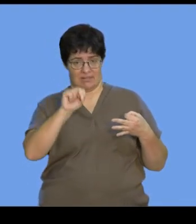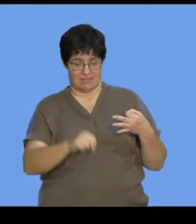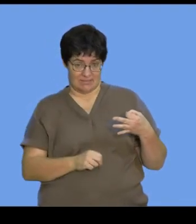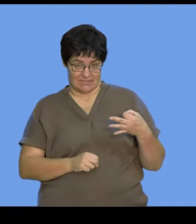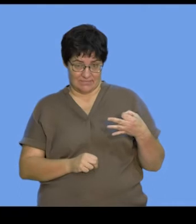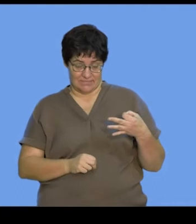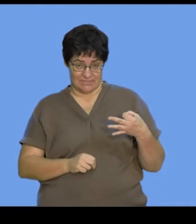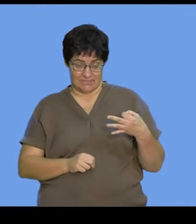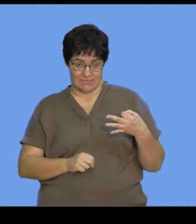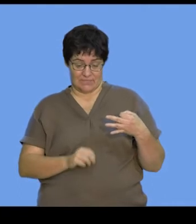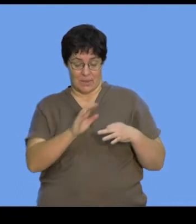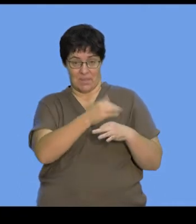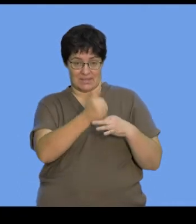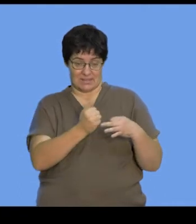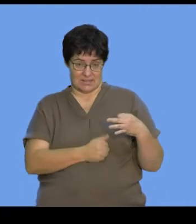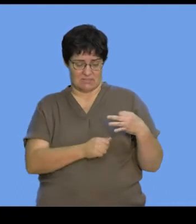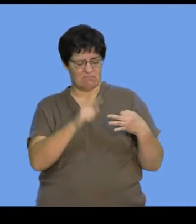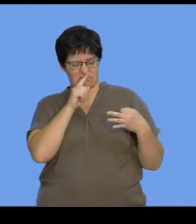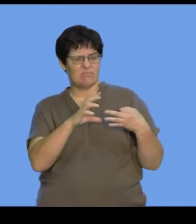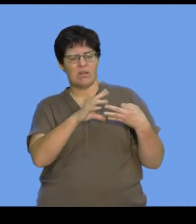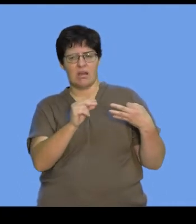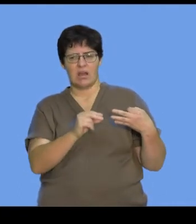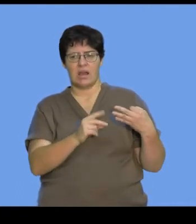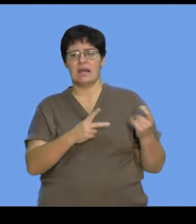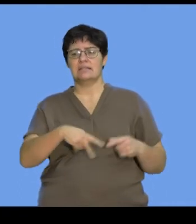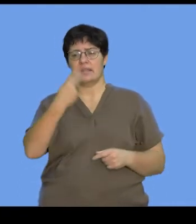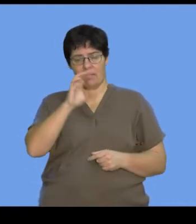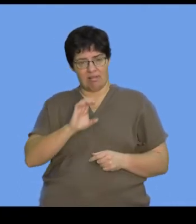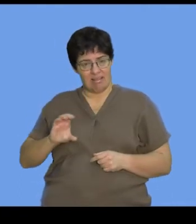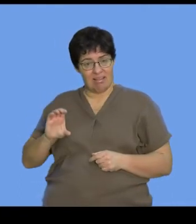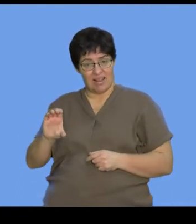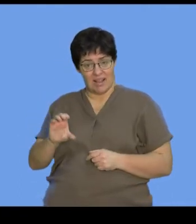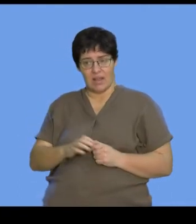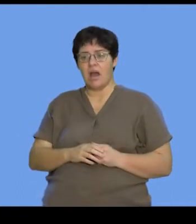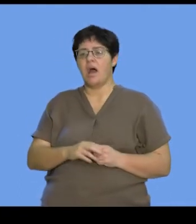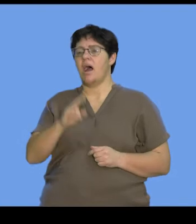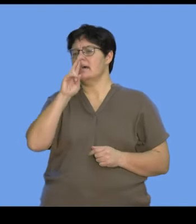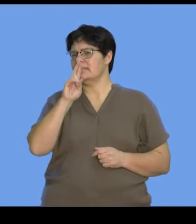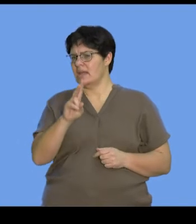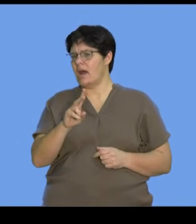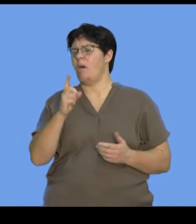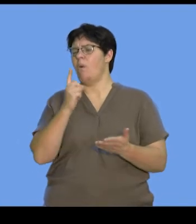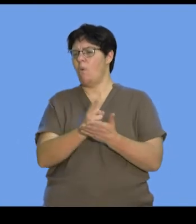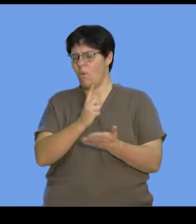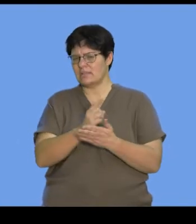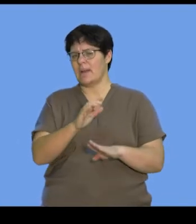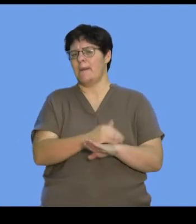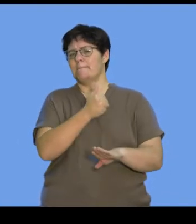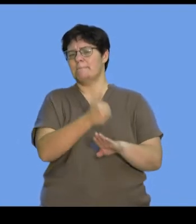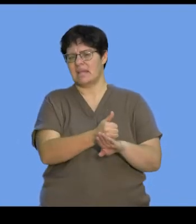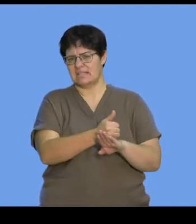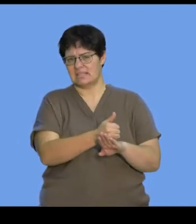And if you look at this model that represents the double helical structure, we see that there is always a base pair